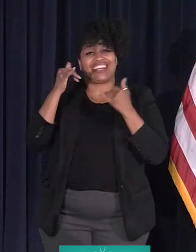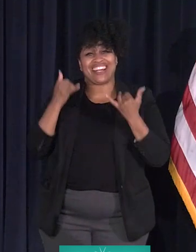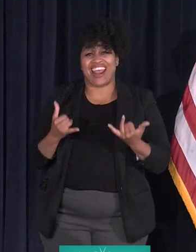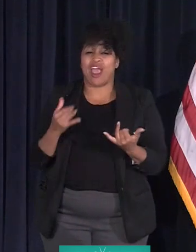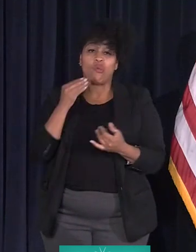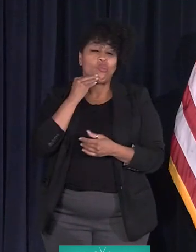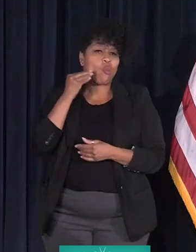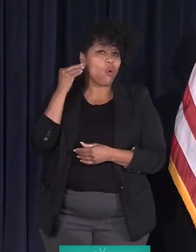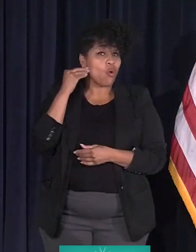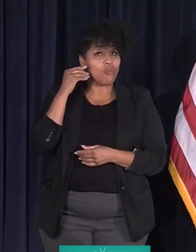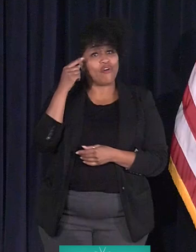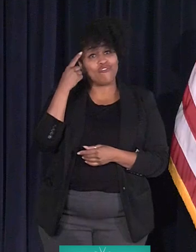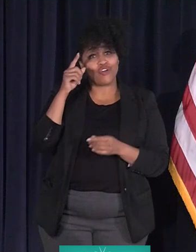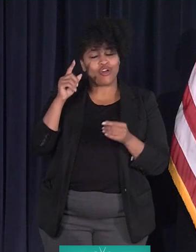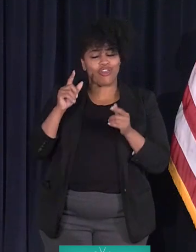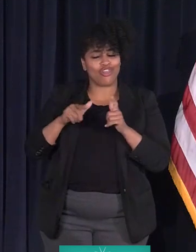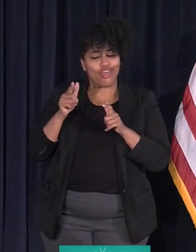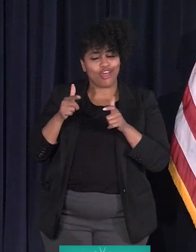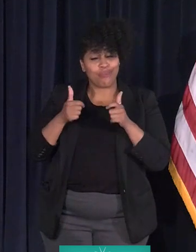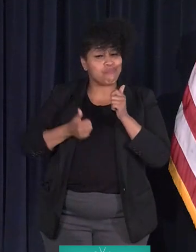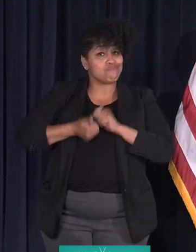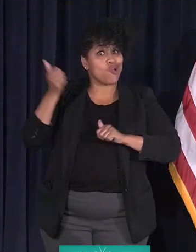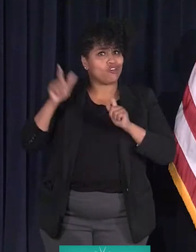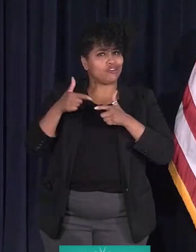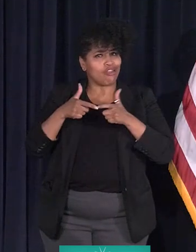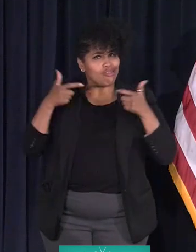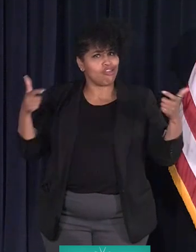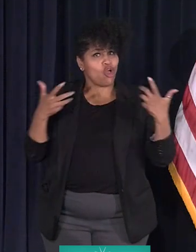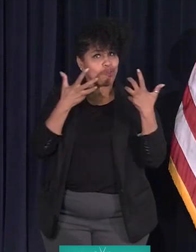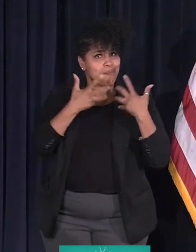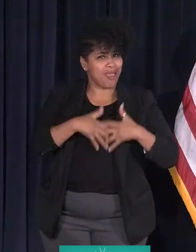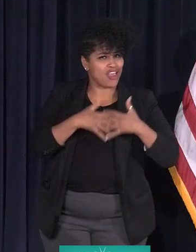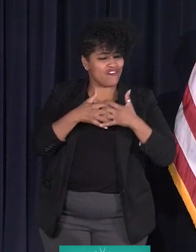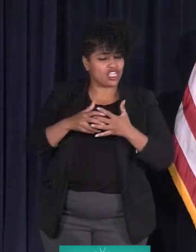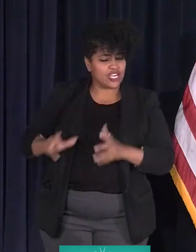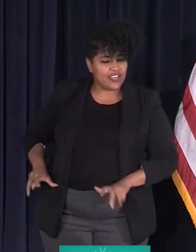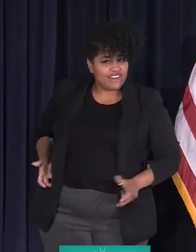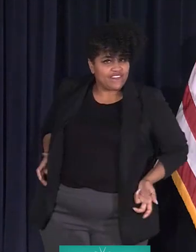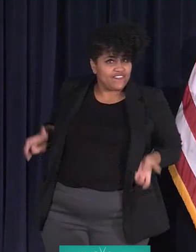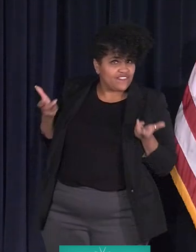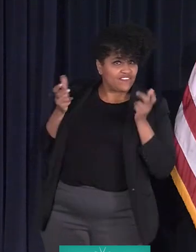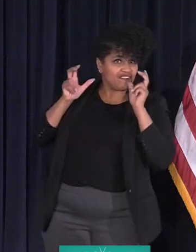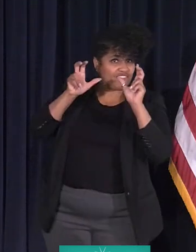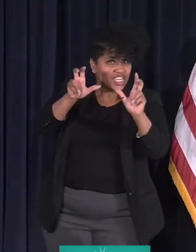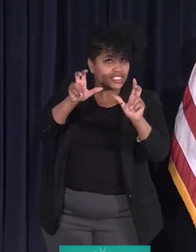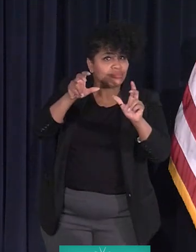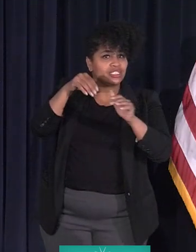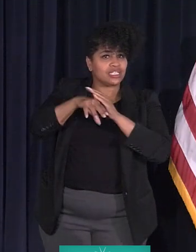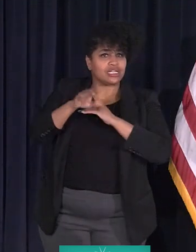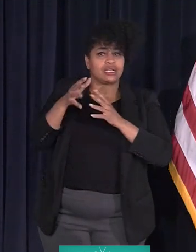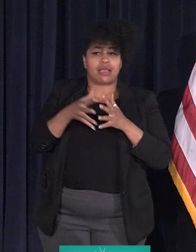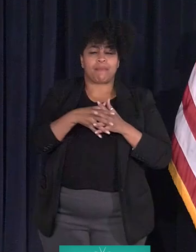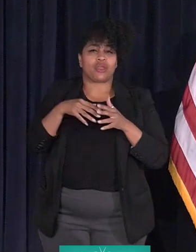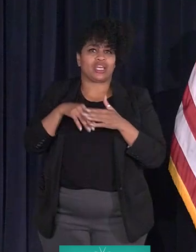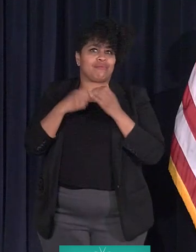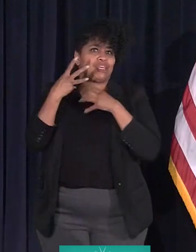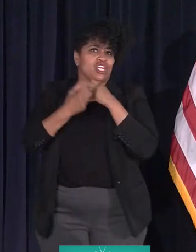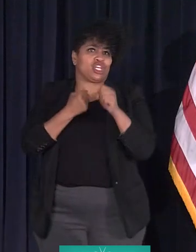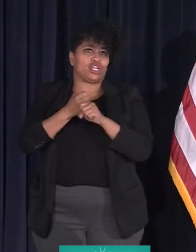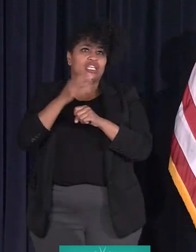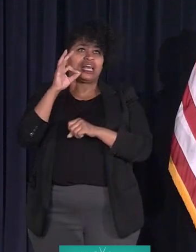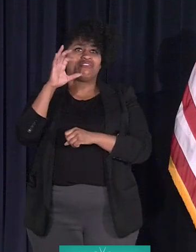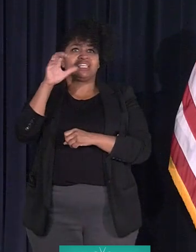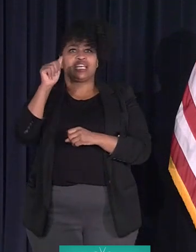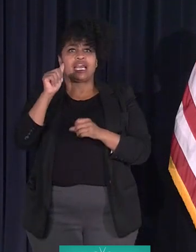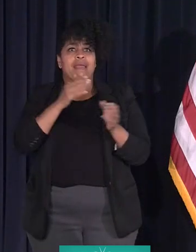home for the largest manufacturing investment made in America in years, the FCA plant, where